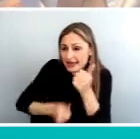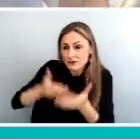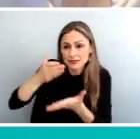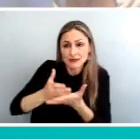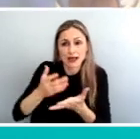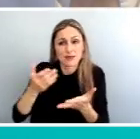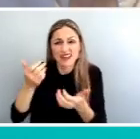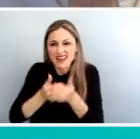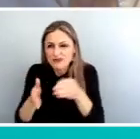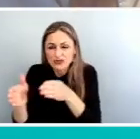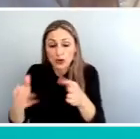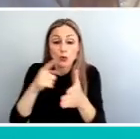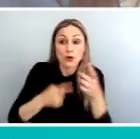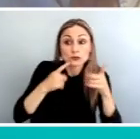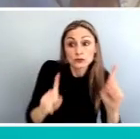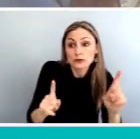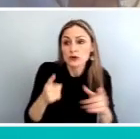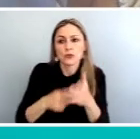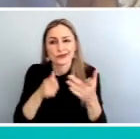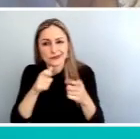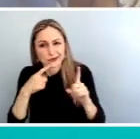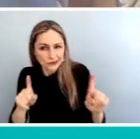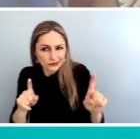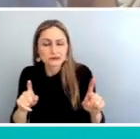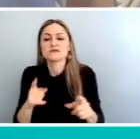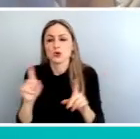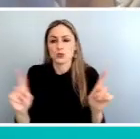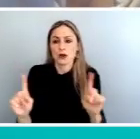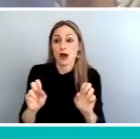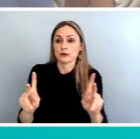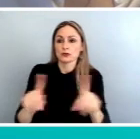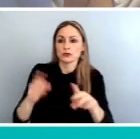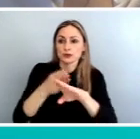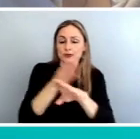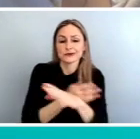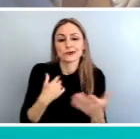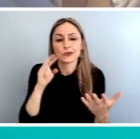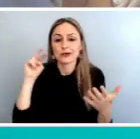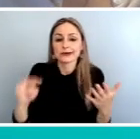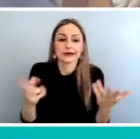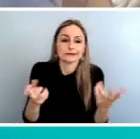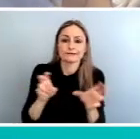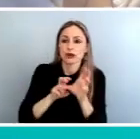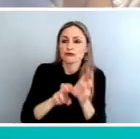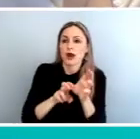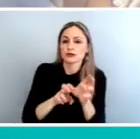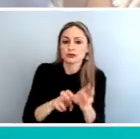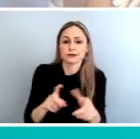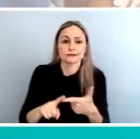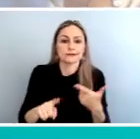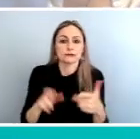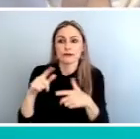working well and where there are opportunities to improve things. So we're looking at things like ridership like service reliability on time